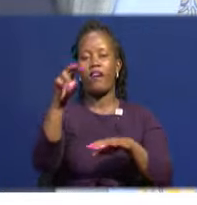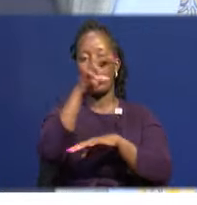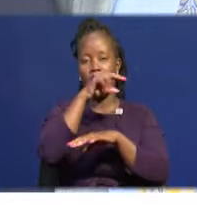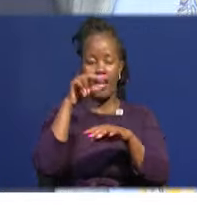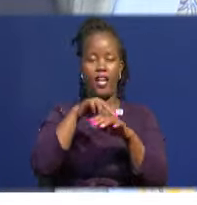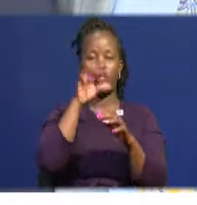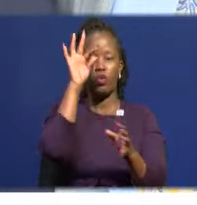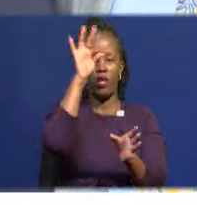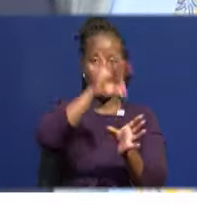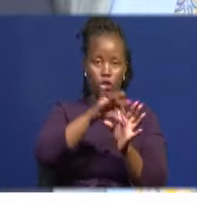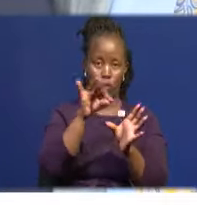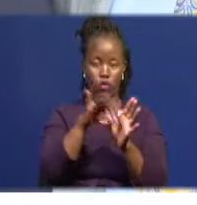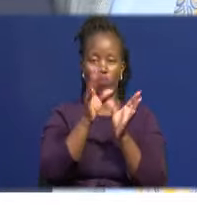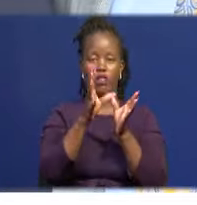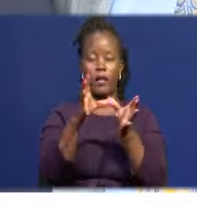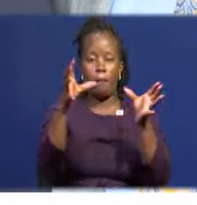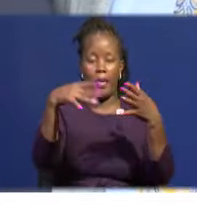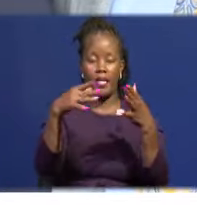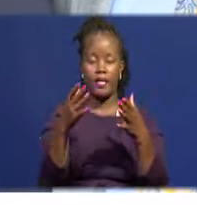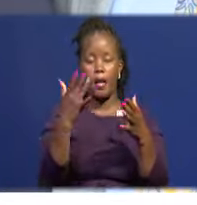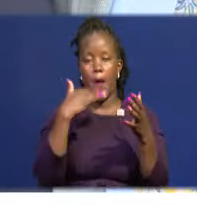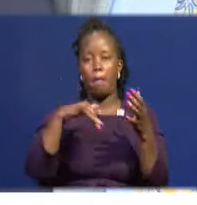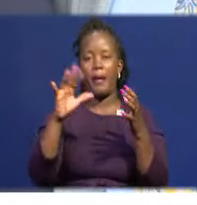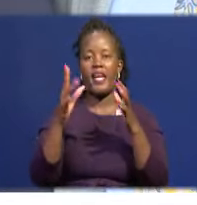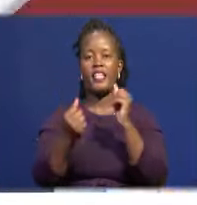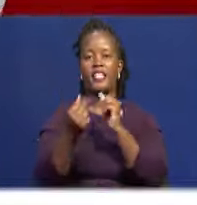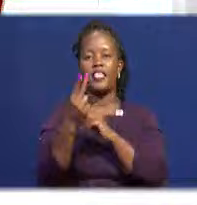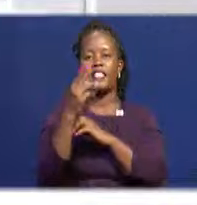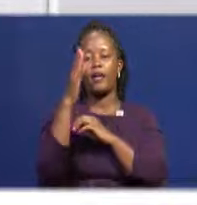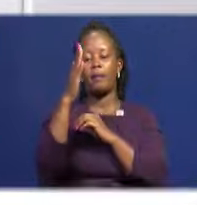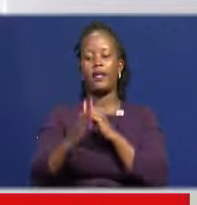of the party by December 2024.